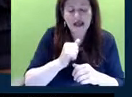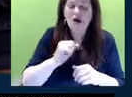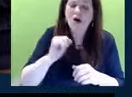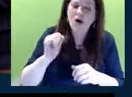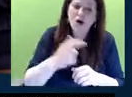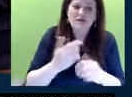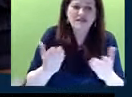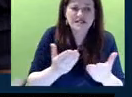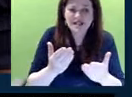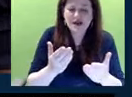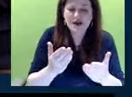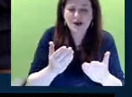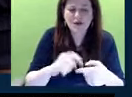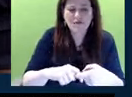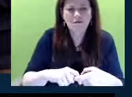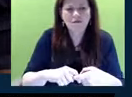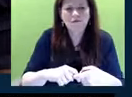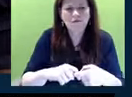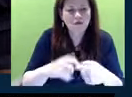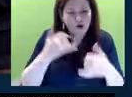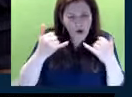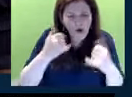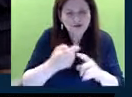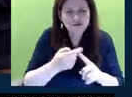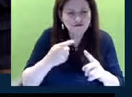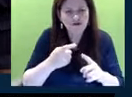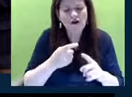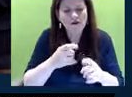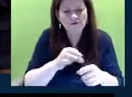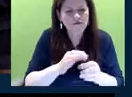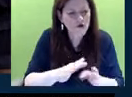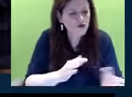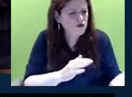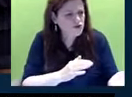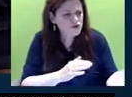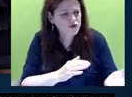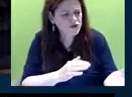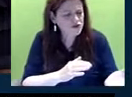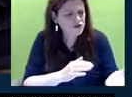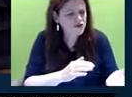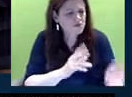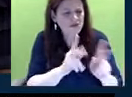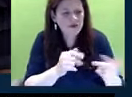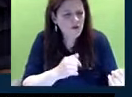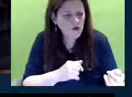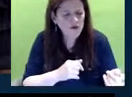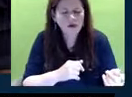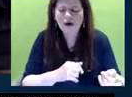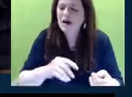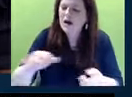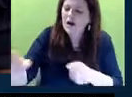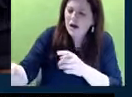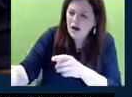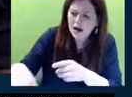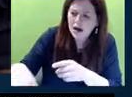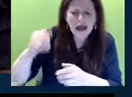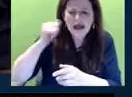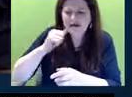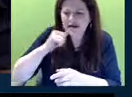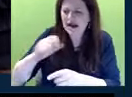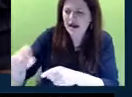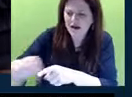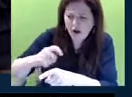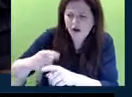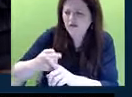take calls from constituents. There is not a day that goes by that my office does not have a call from a family, a parent,